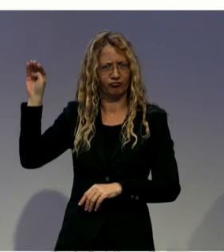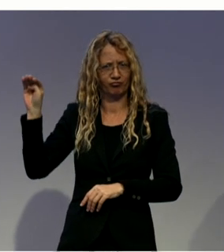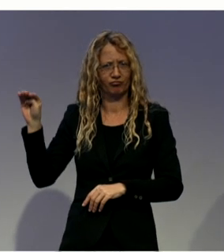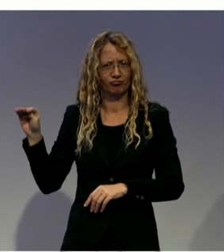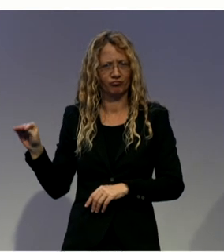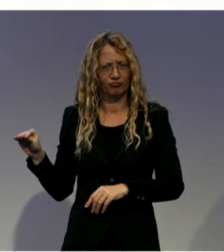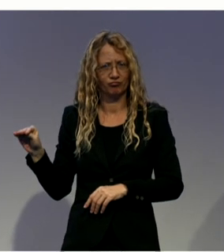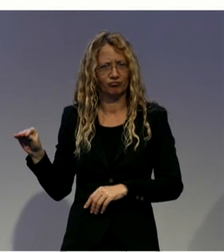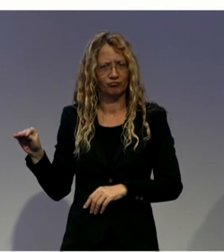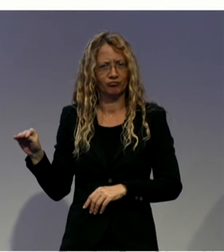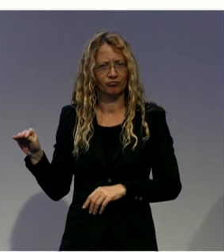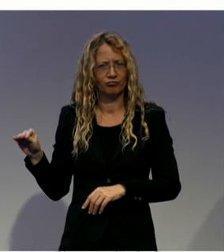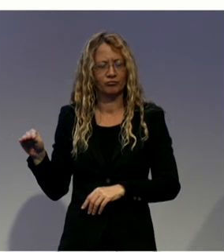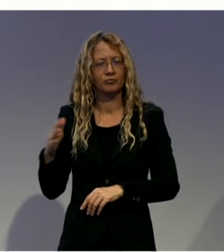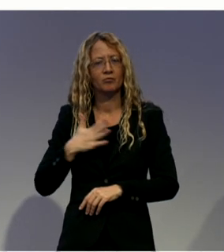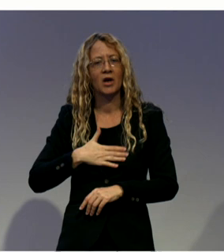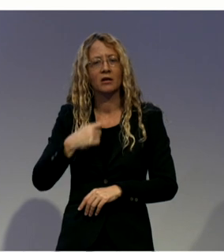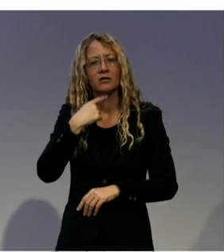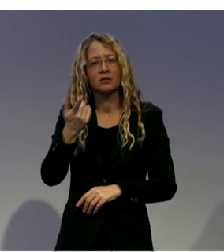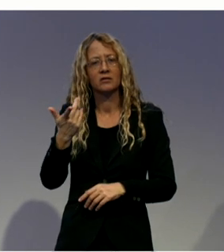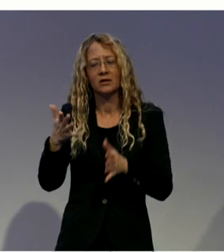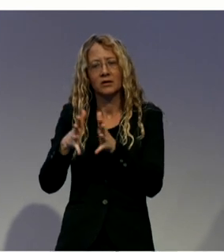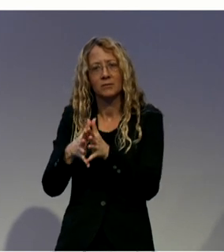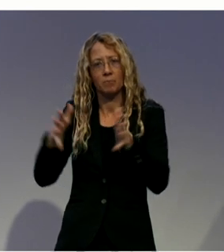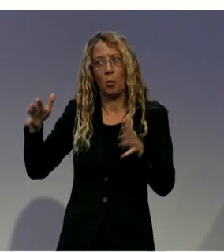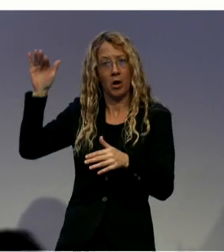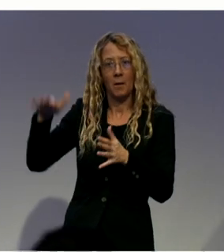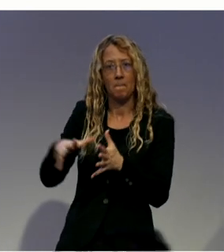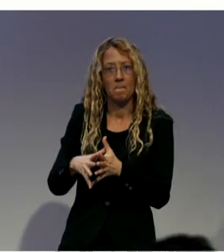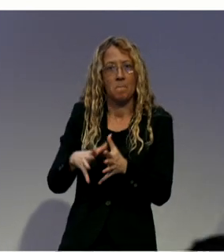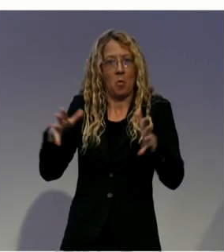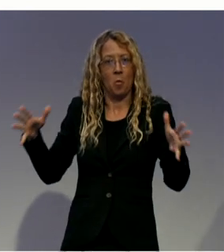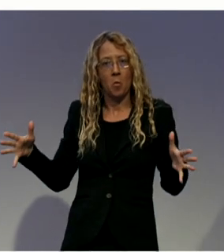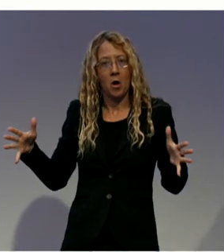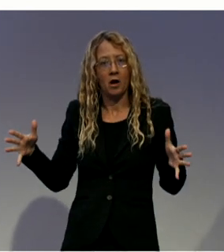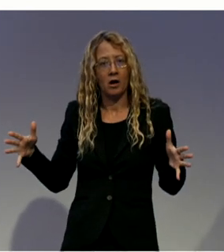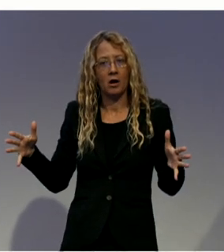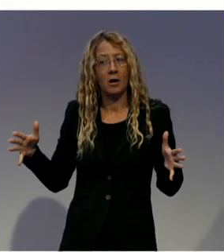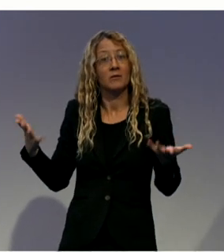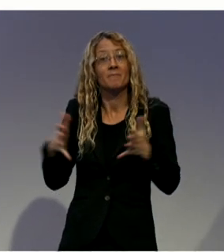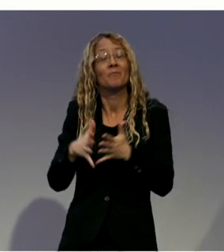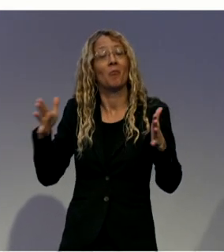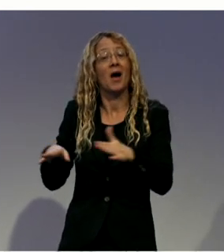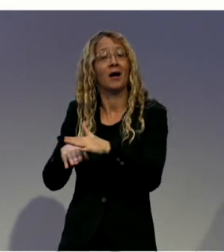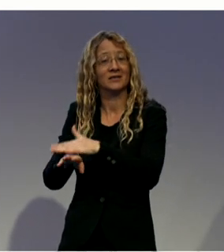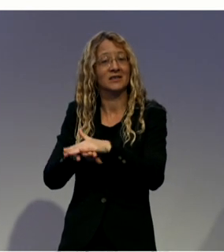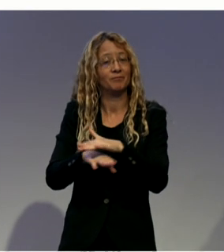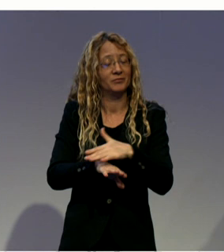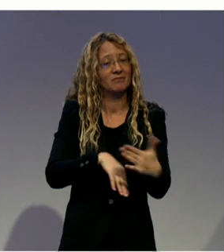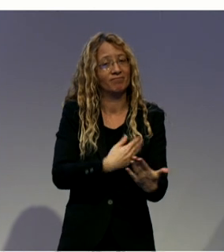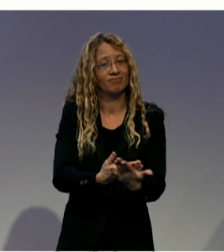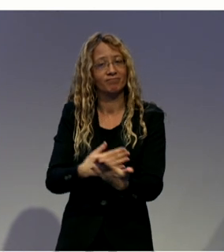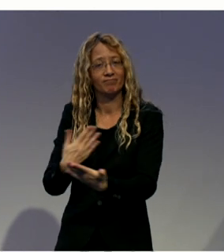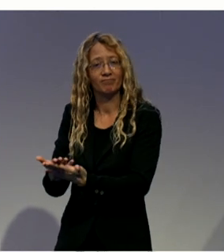services to be more accessible for indigenous people living with disabilities that are currently in correctional facilities.